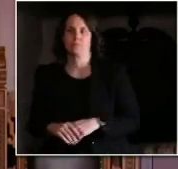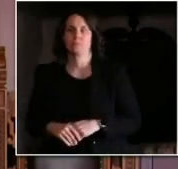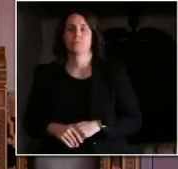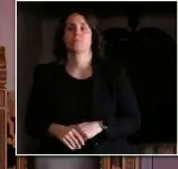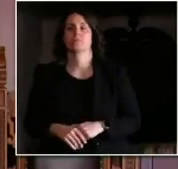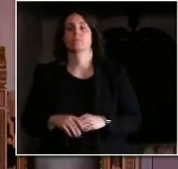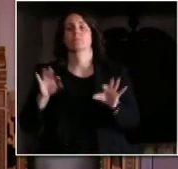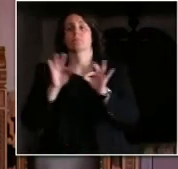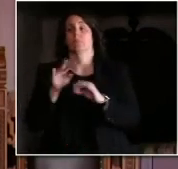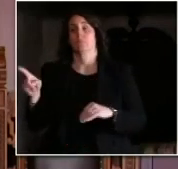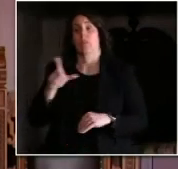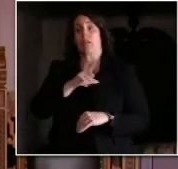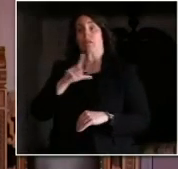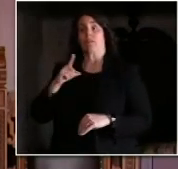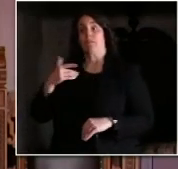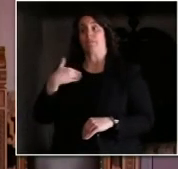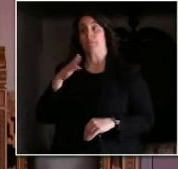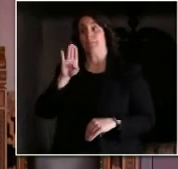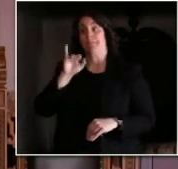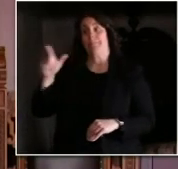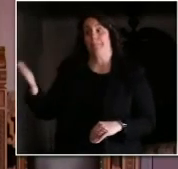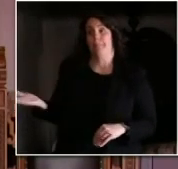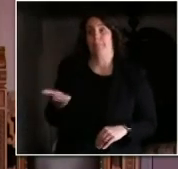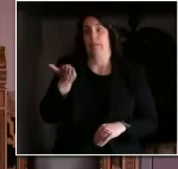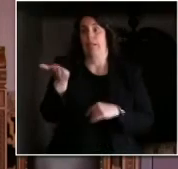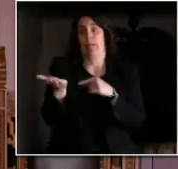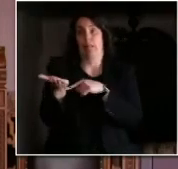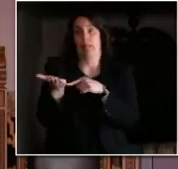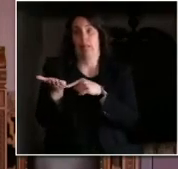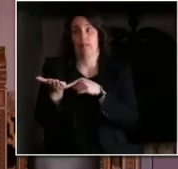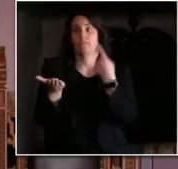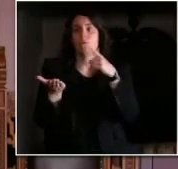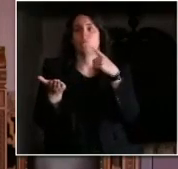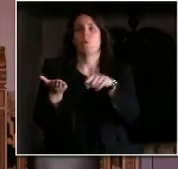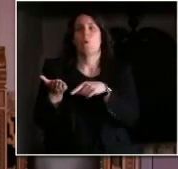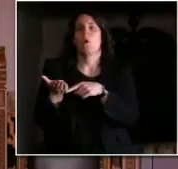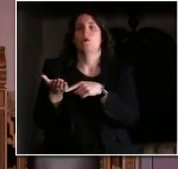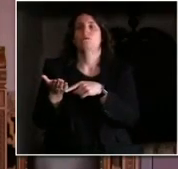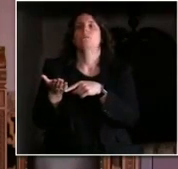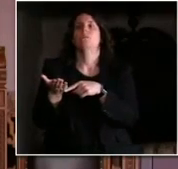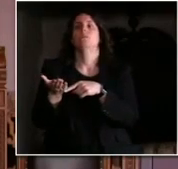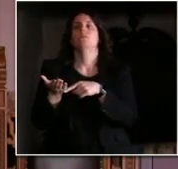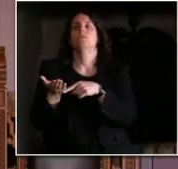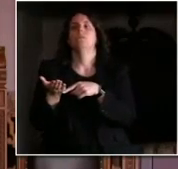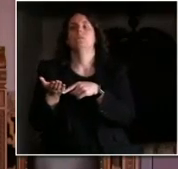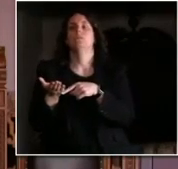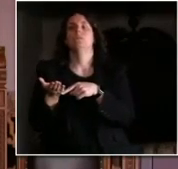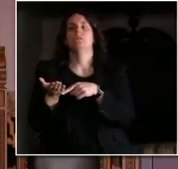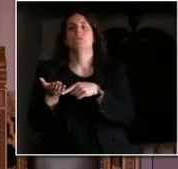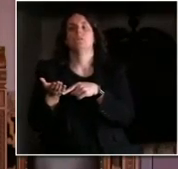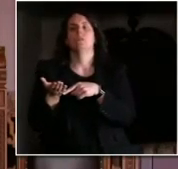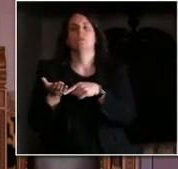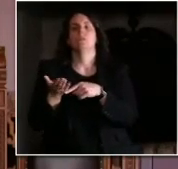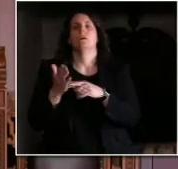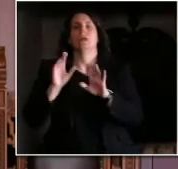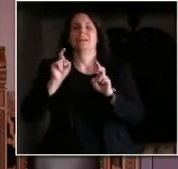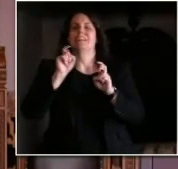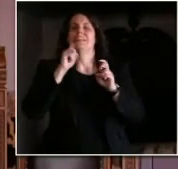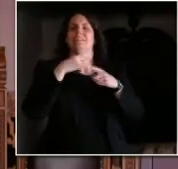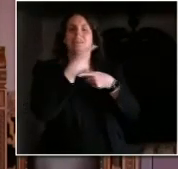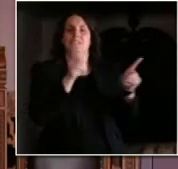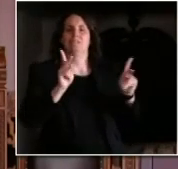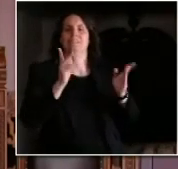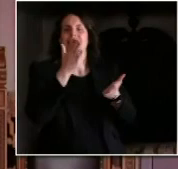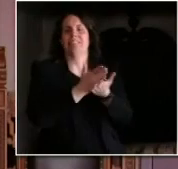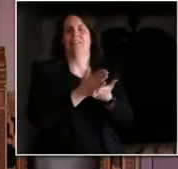week that people did not get their unemployment insurance checks. And now that we're consistent with federal law,